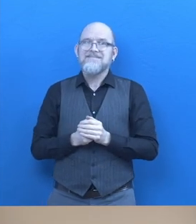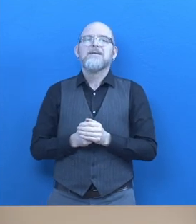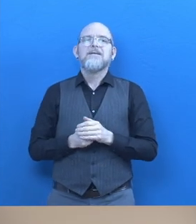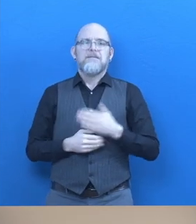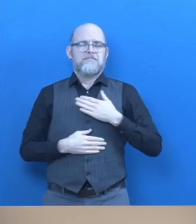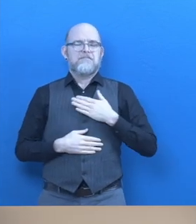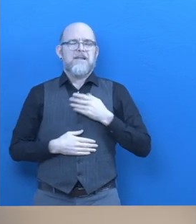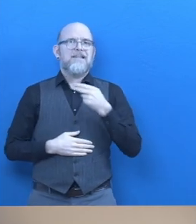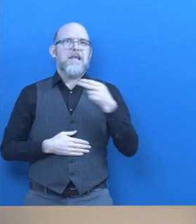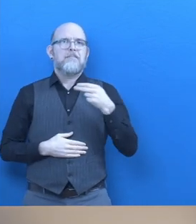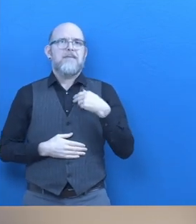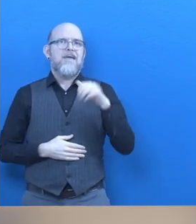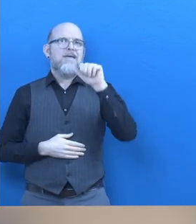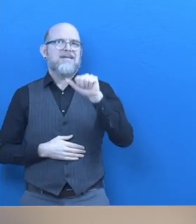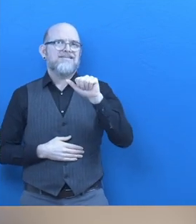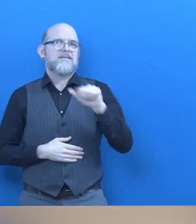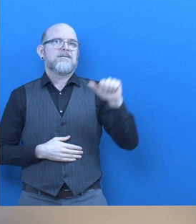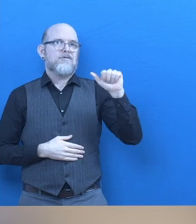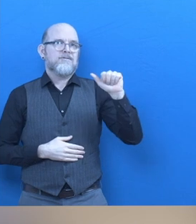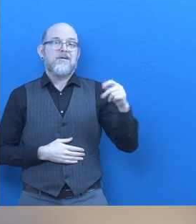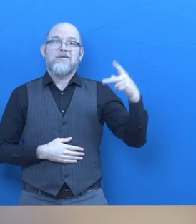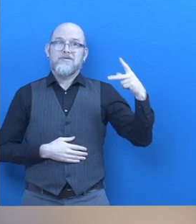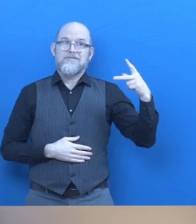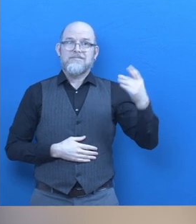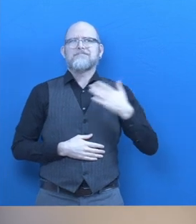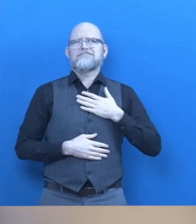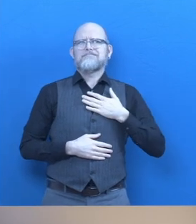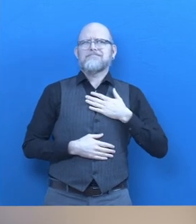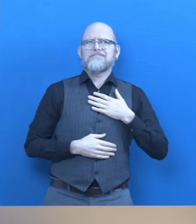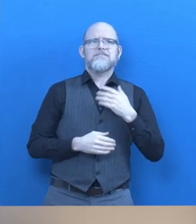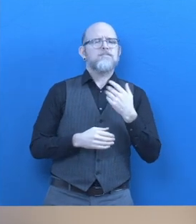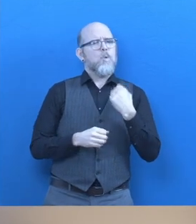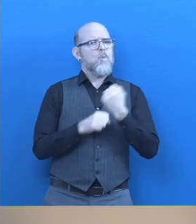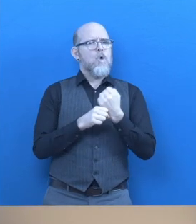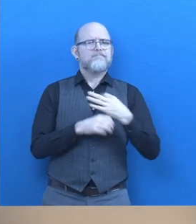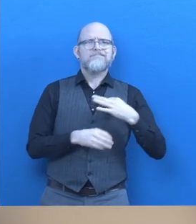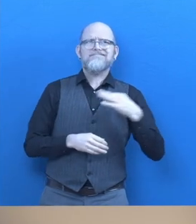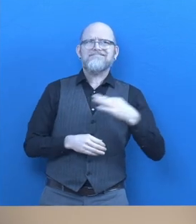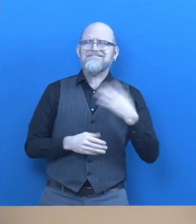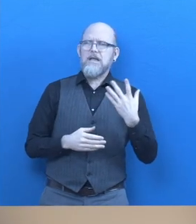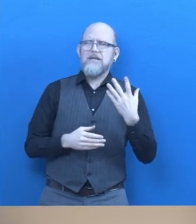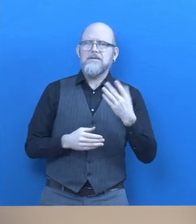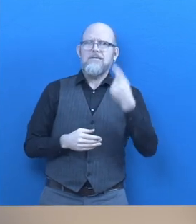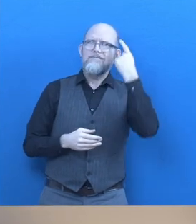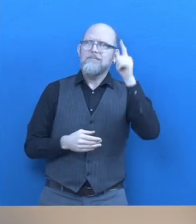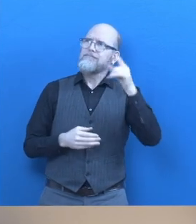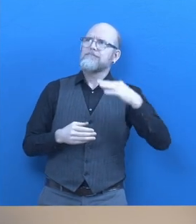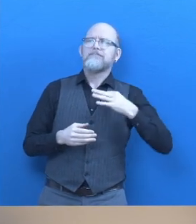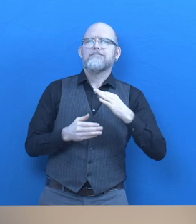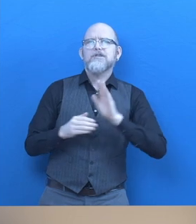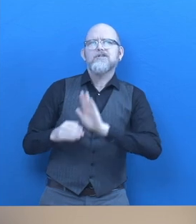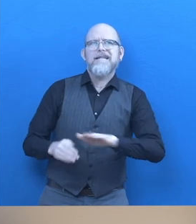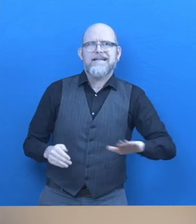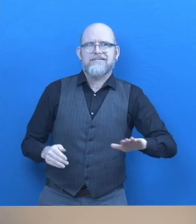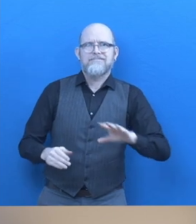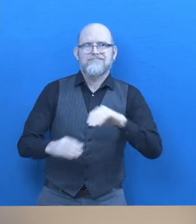Kufabasi. I am a volunteer advocating for children. I am so happy to participate in